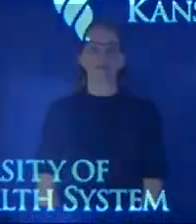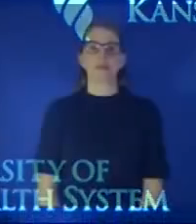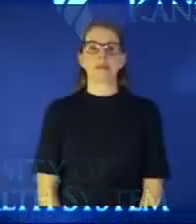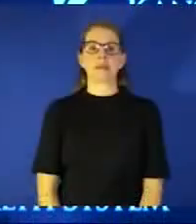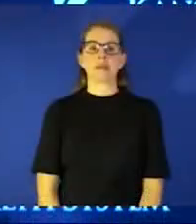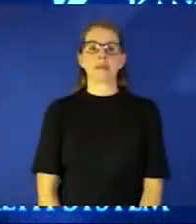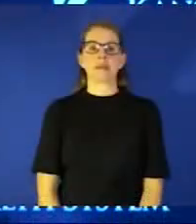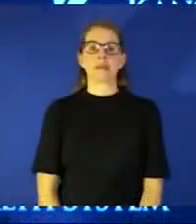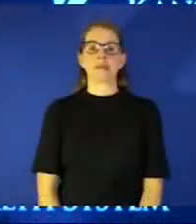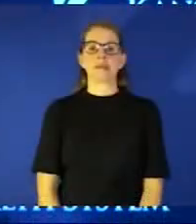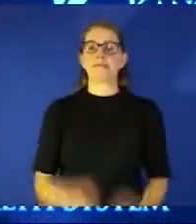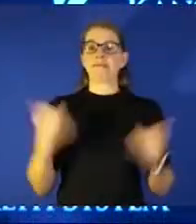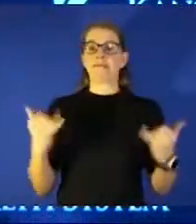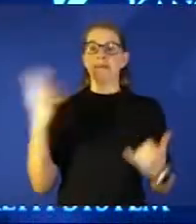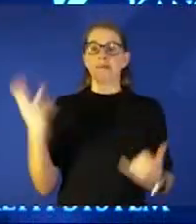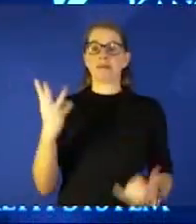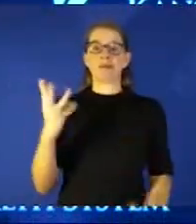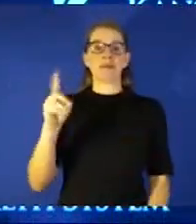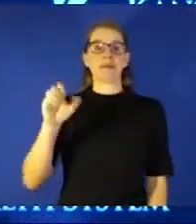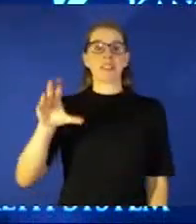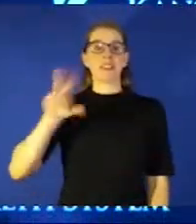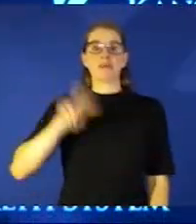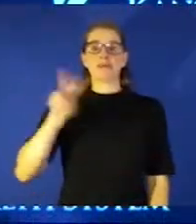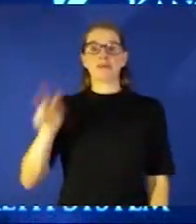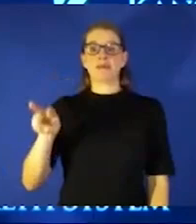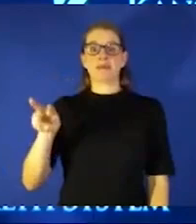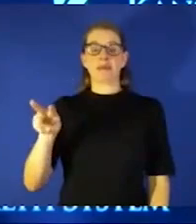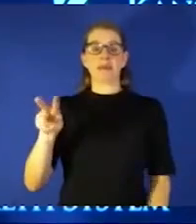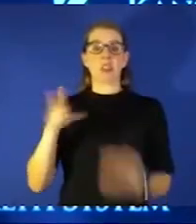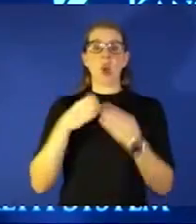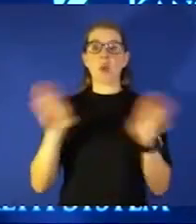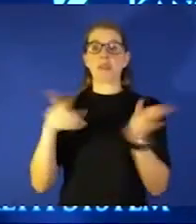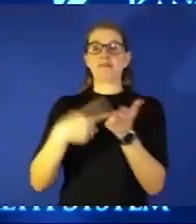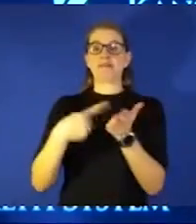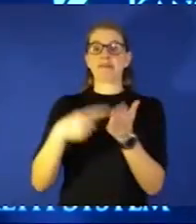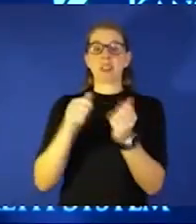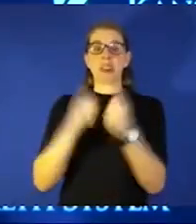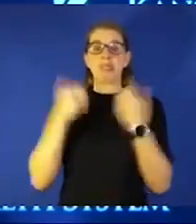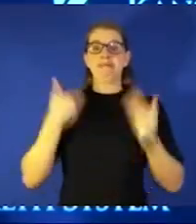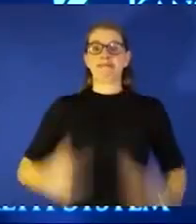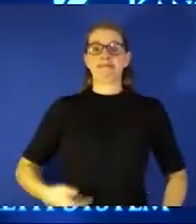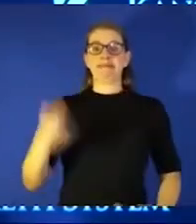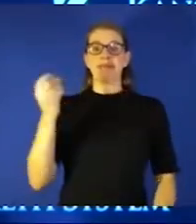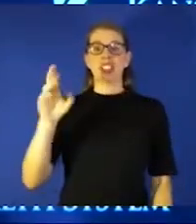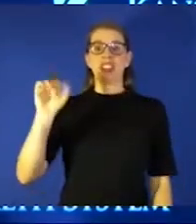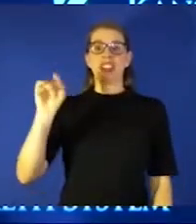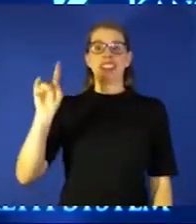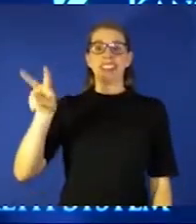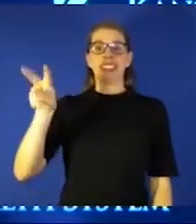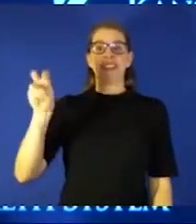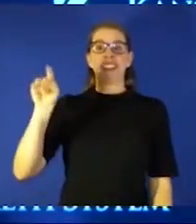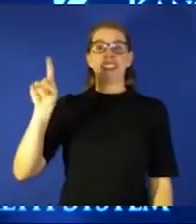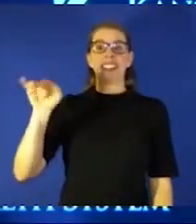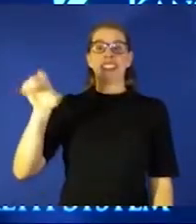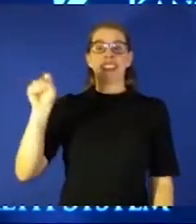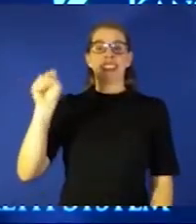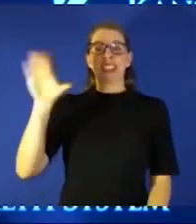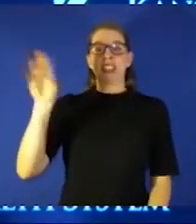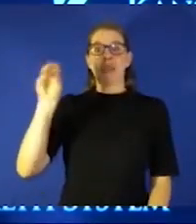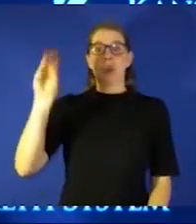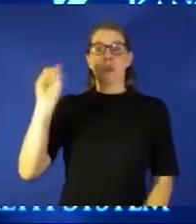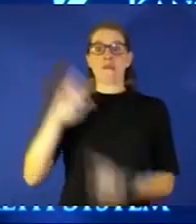it's Wednesday December 22nd and this is open mics with me Dr. Steve Steitz chief medical officer here at the University of Kansas Health System broadcasting live